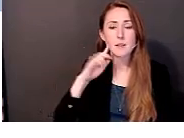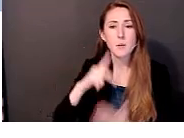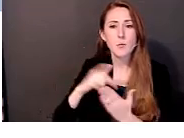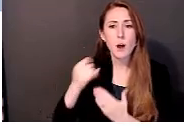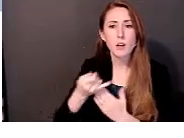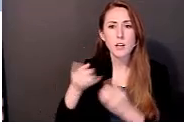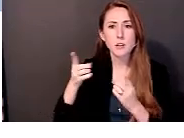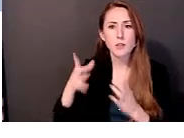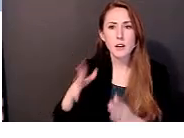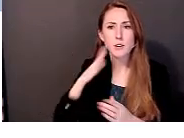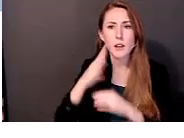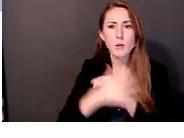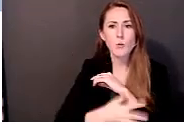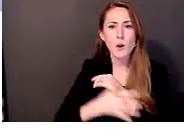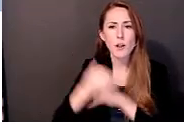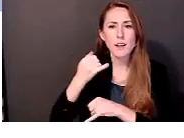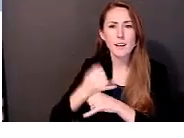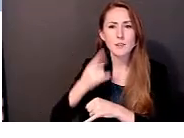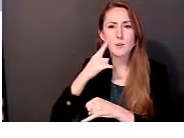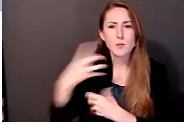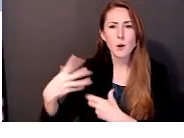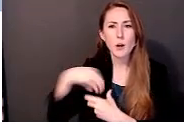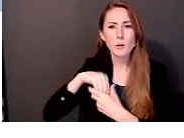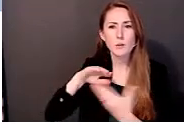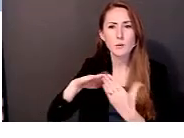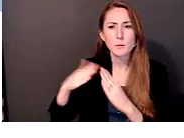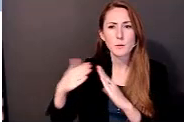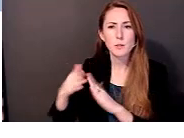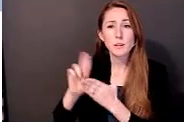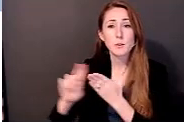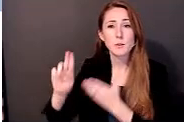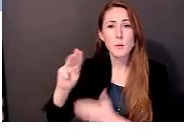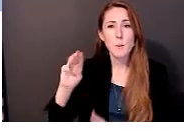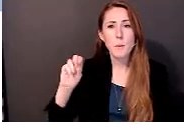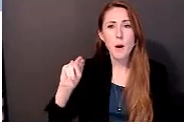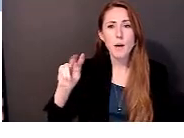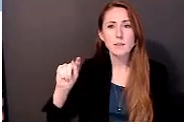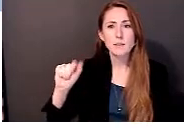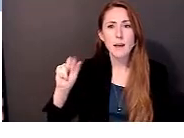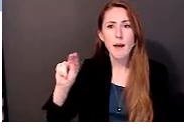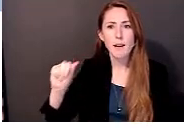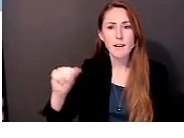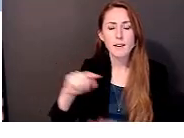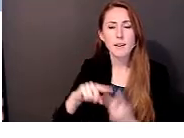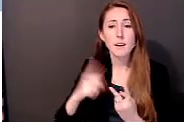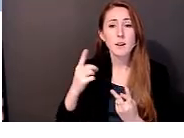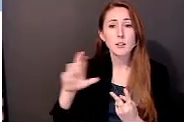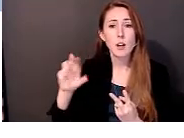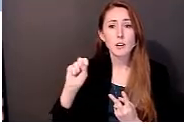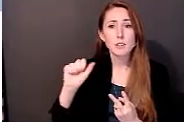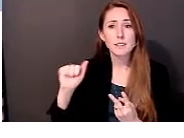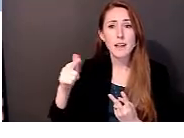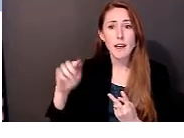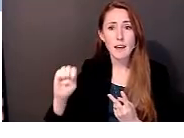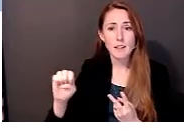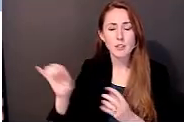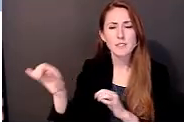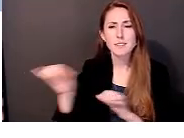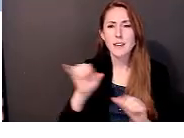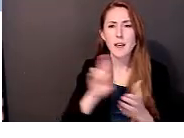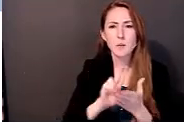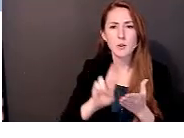university. Ms. Commons is an ILS site supervisor for Tri-County Independent